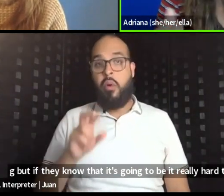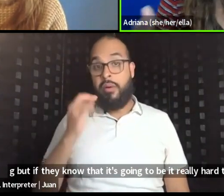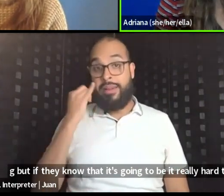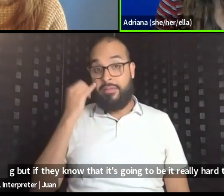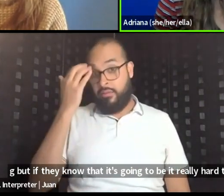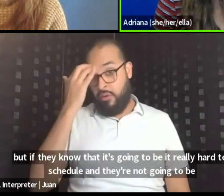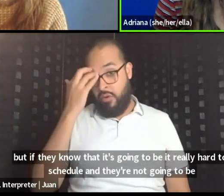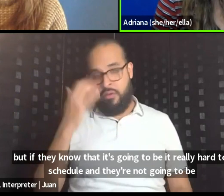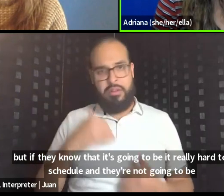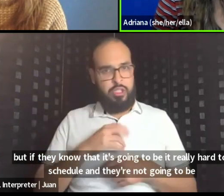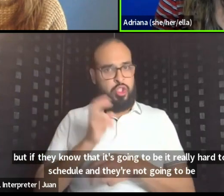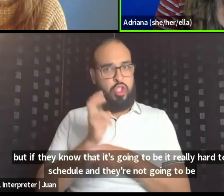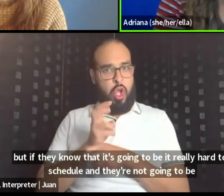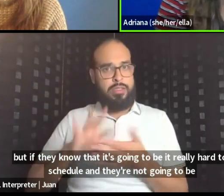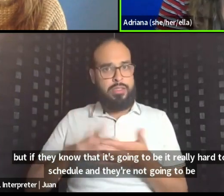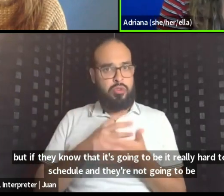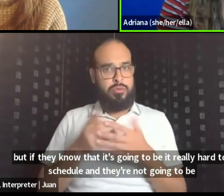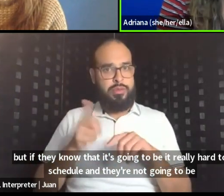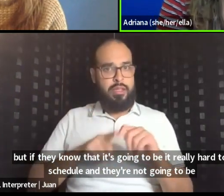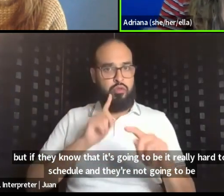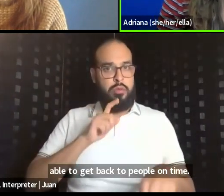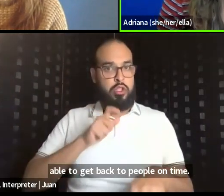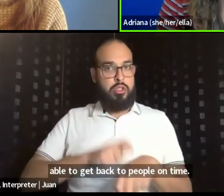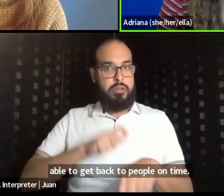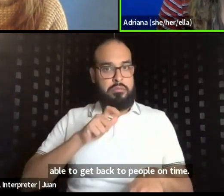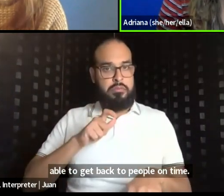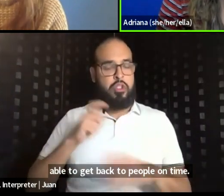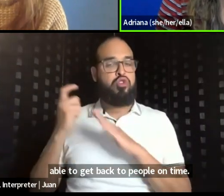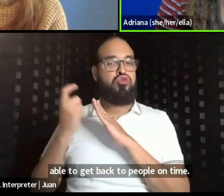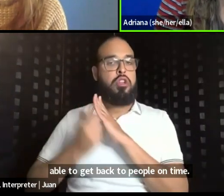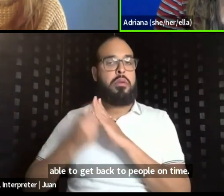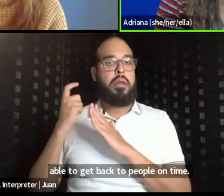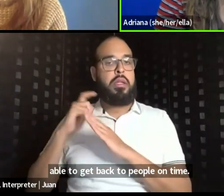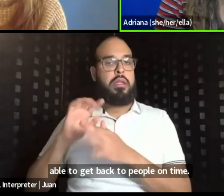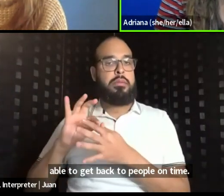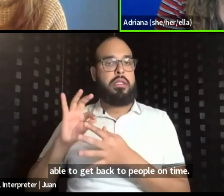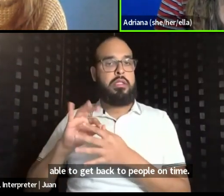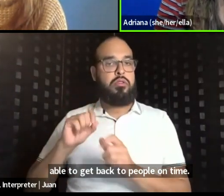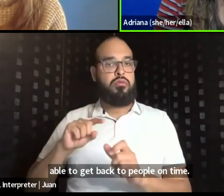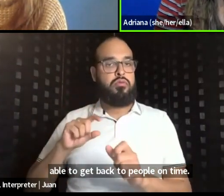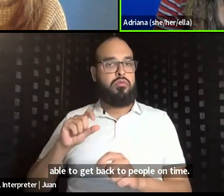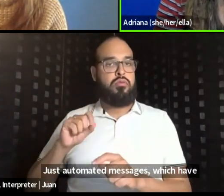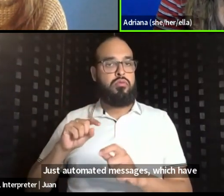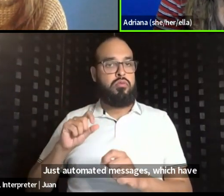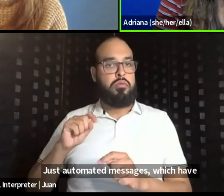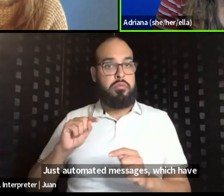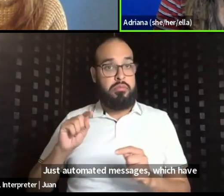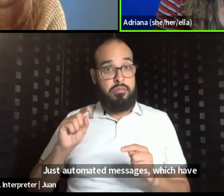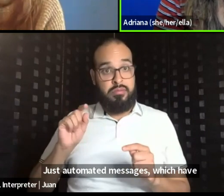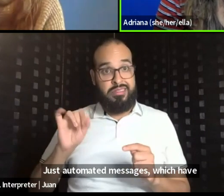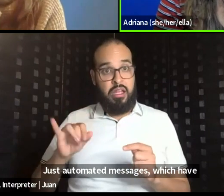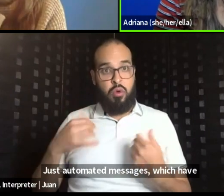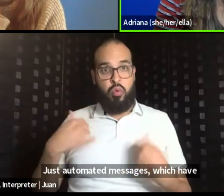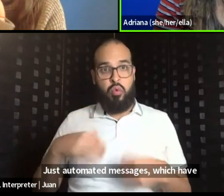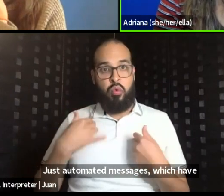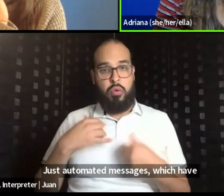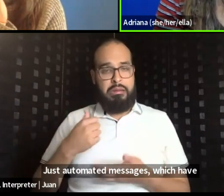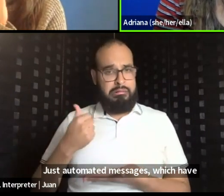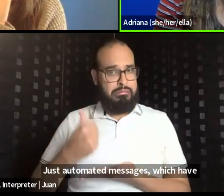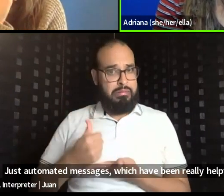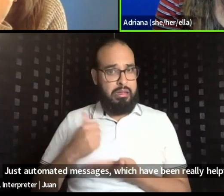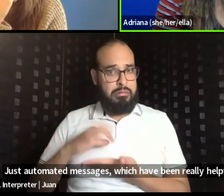going to be able to get back to people on time, um, just automated messages, um, which have been really helpful. Um,